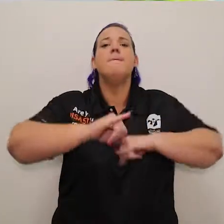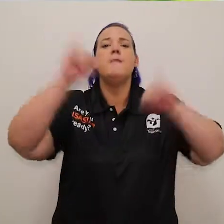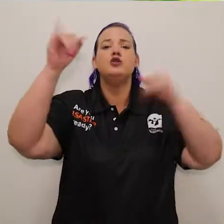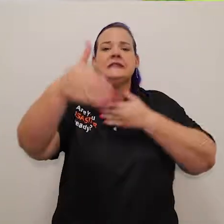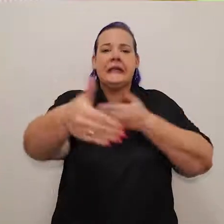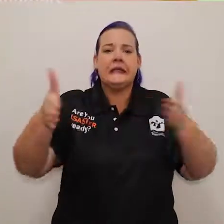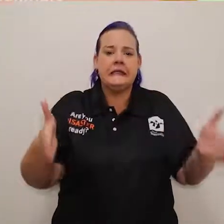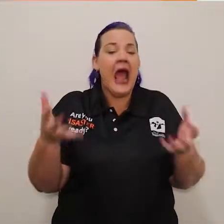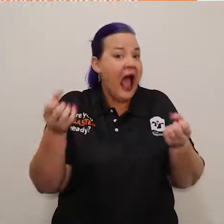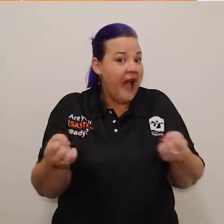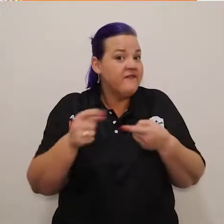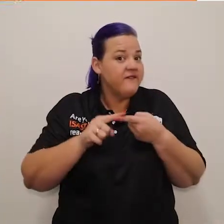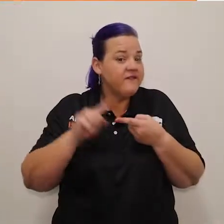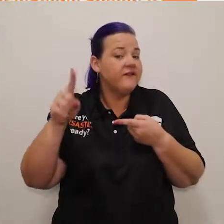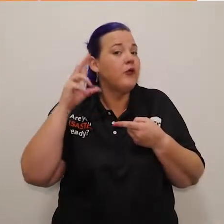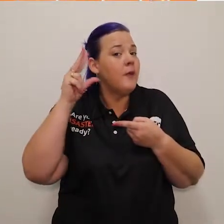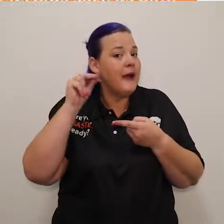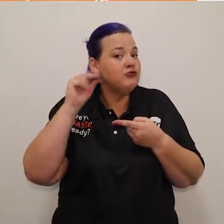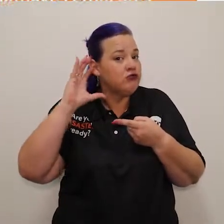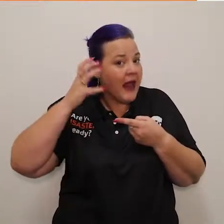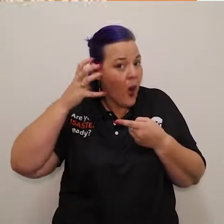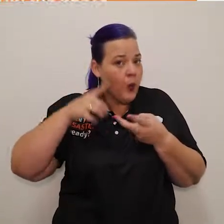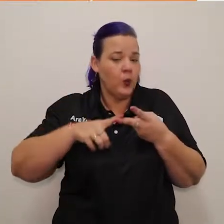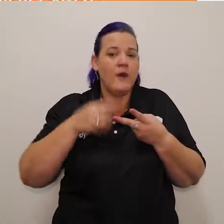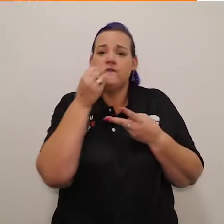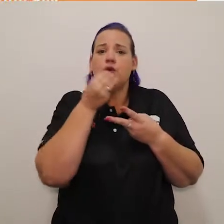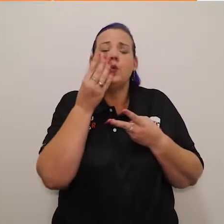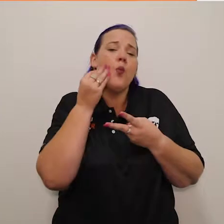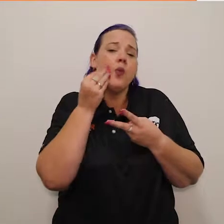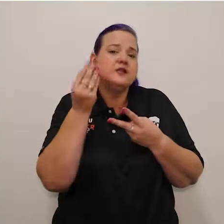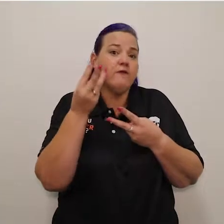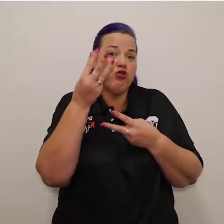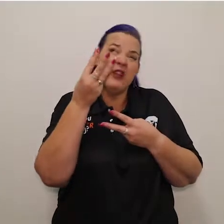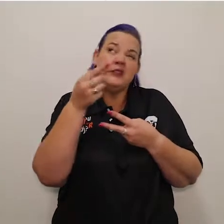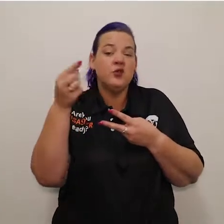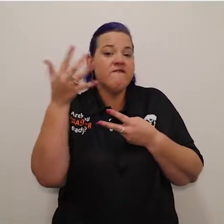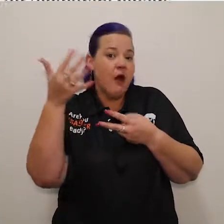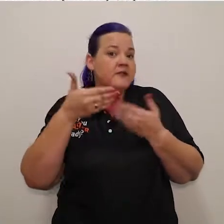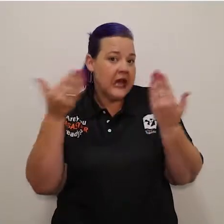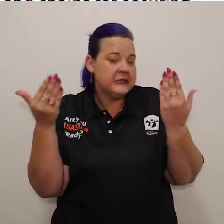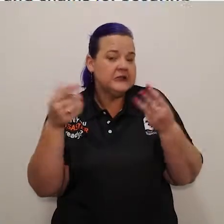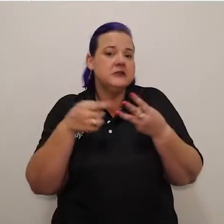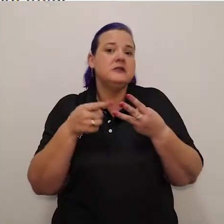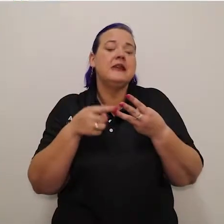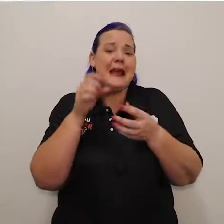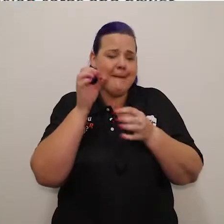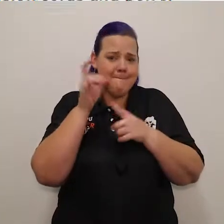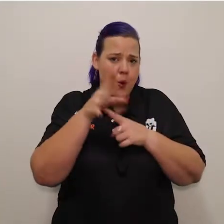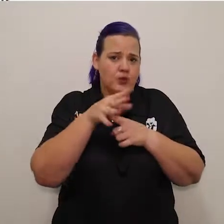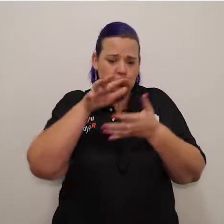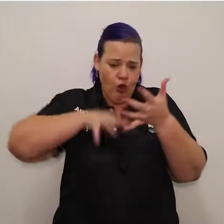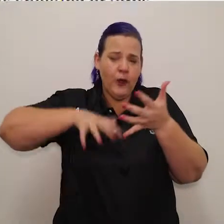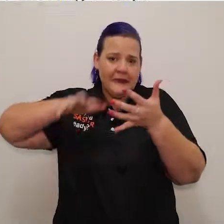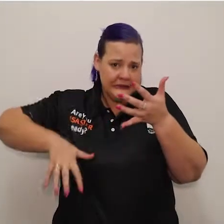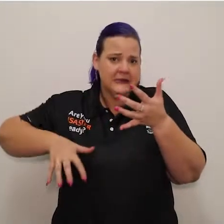kit and include a battery operated radio, food and water to last three to five days, clothing and strong